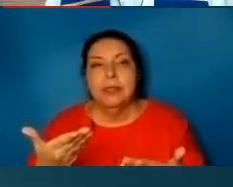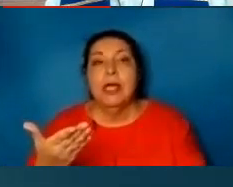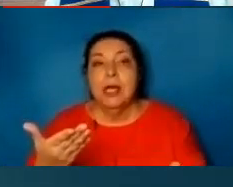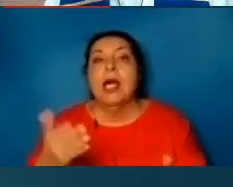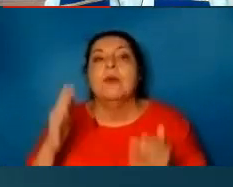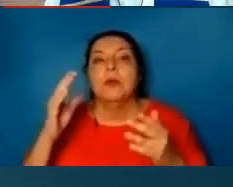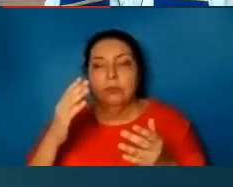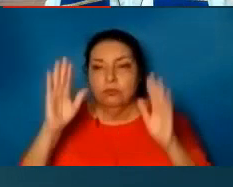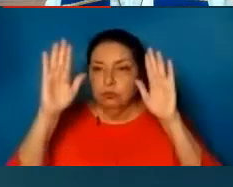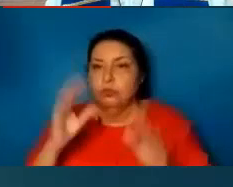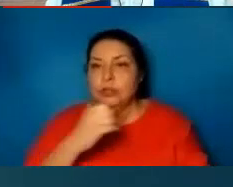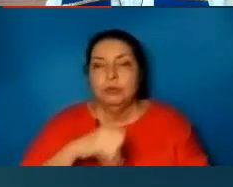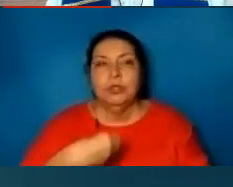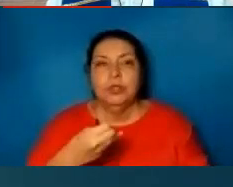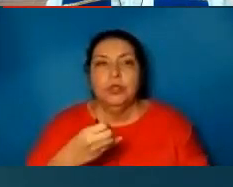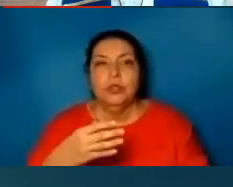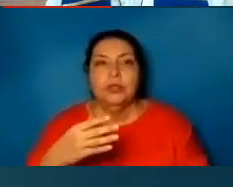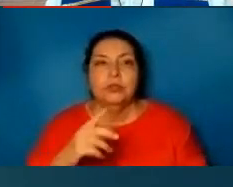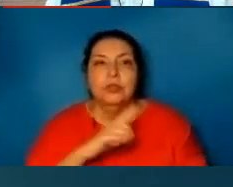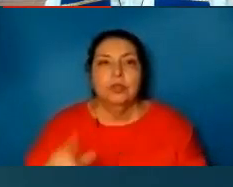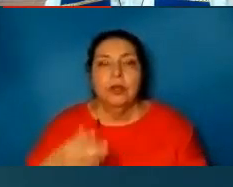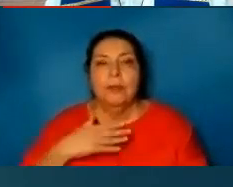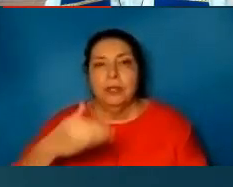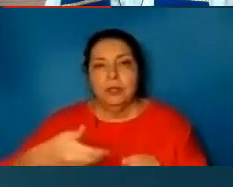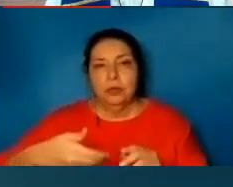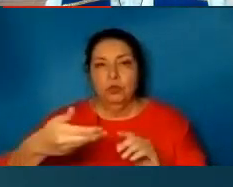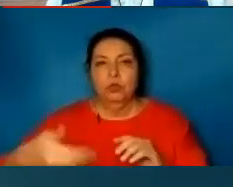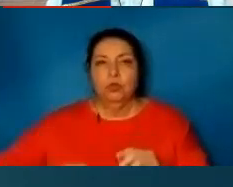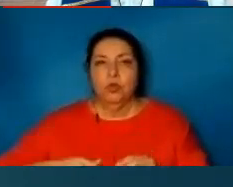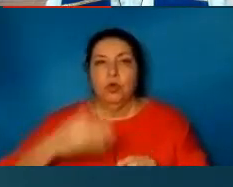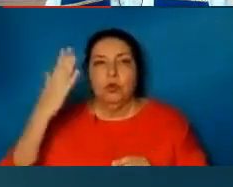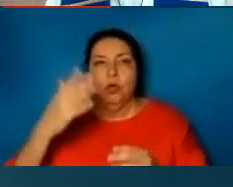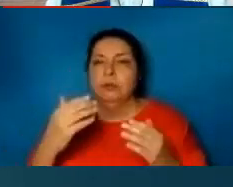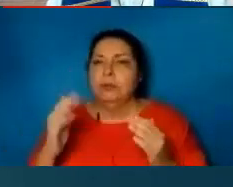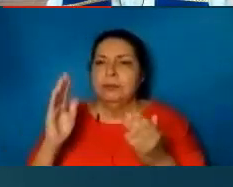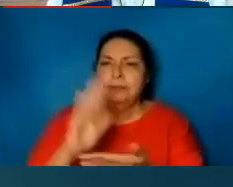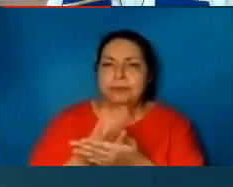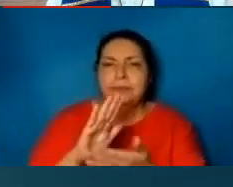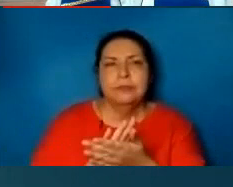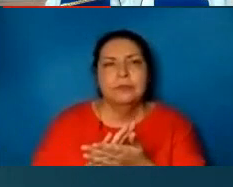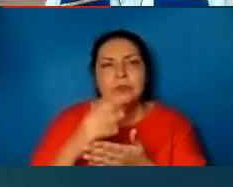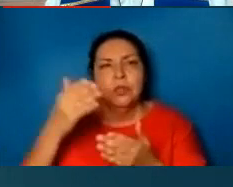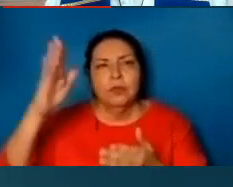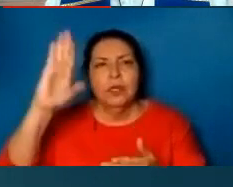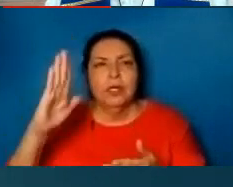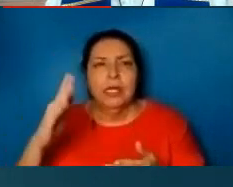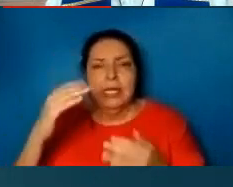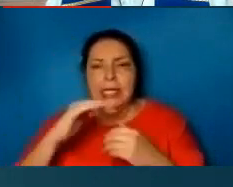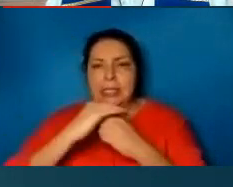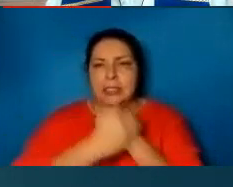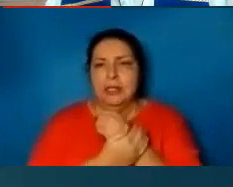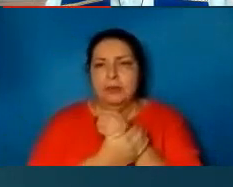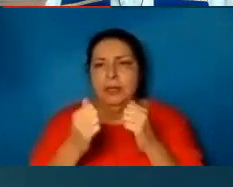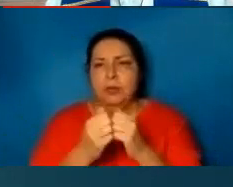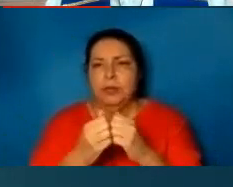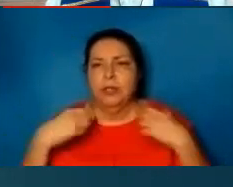My soul shall exult in my God, for he has clothed me with the garments of salvation. He has covered me with the robes of